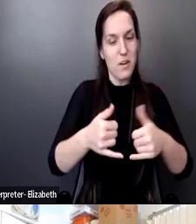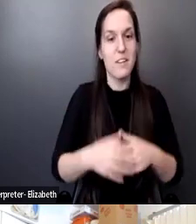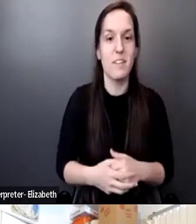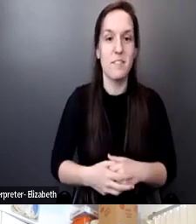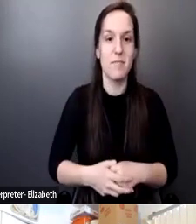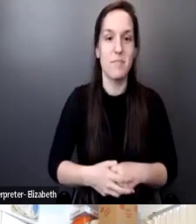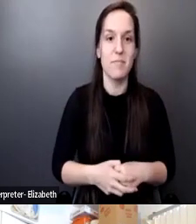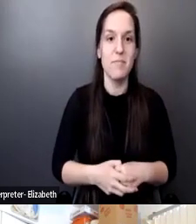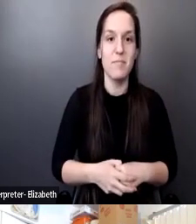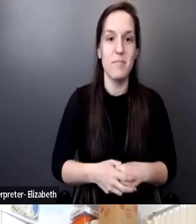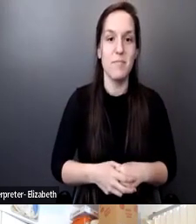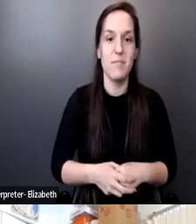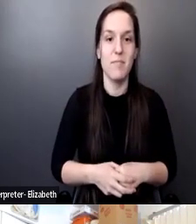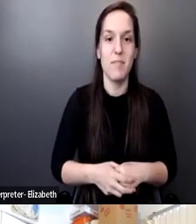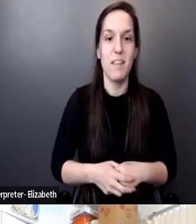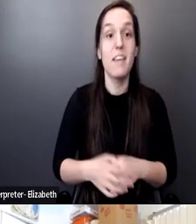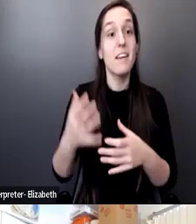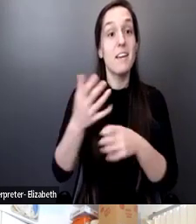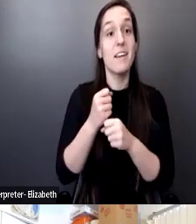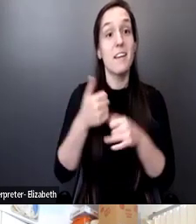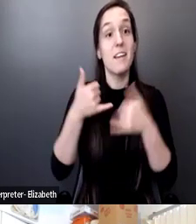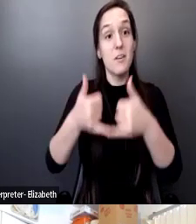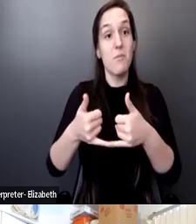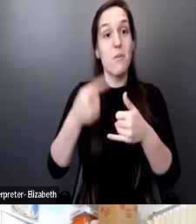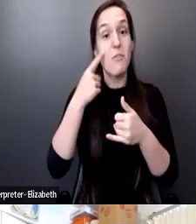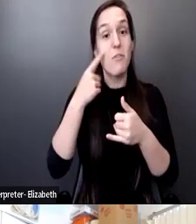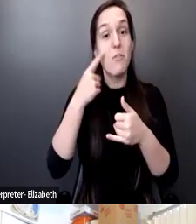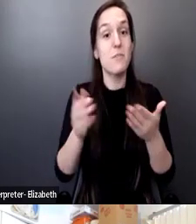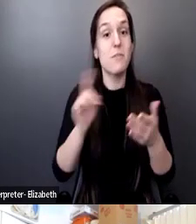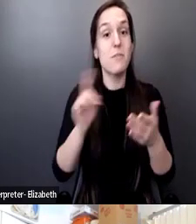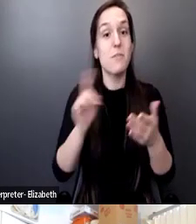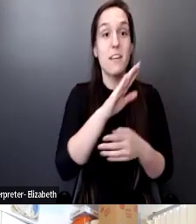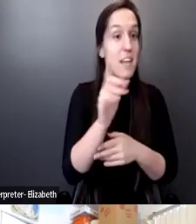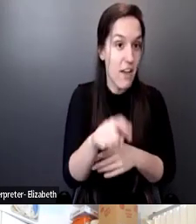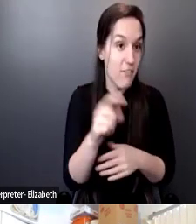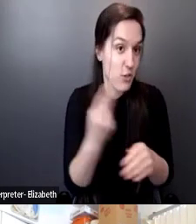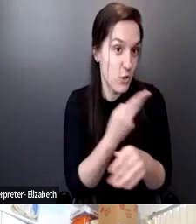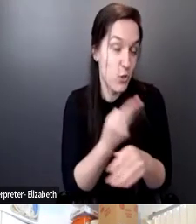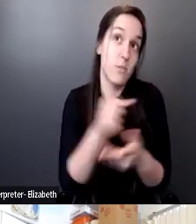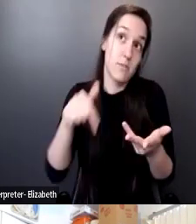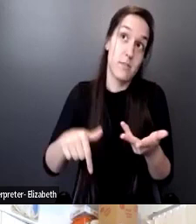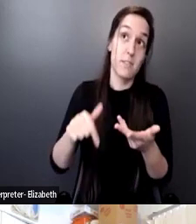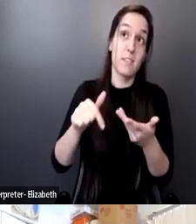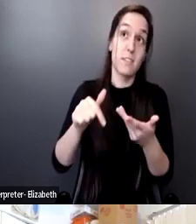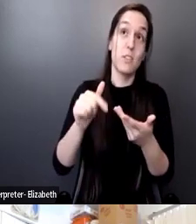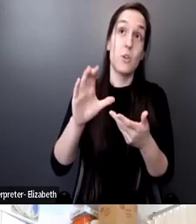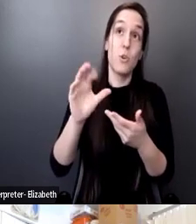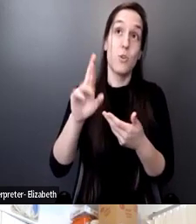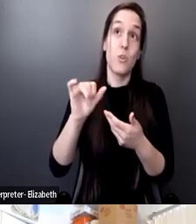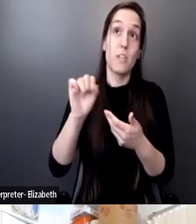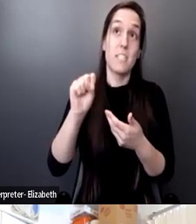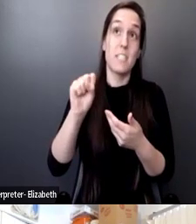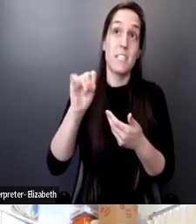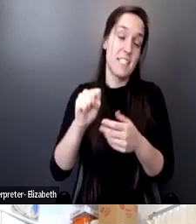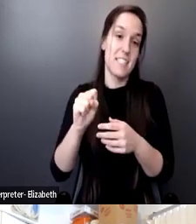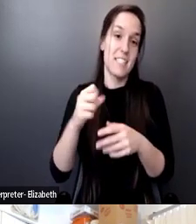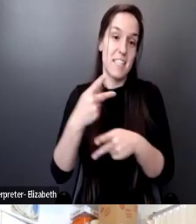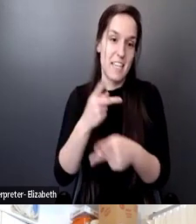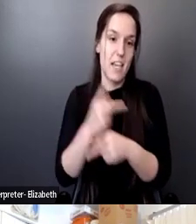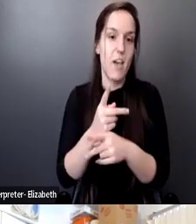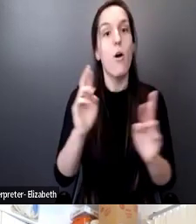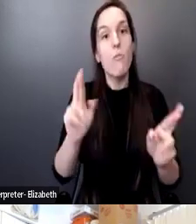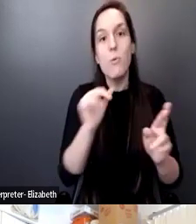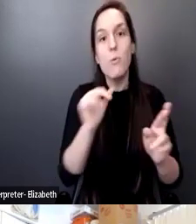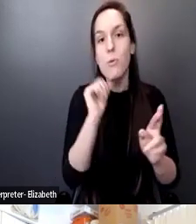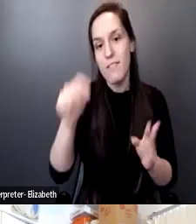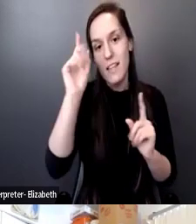it's funny to get an award for something that I hope we never have to use, which is crisis standards of care. And as close as we are, I, again, hope that we never need to think